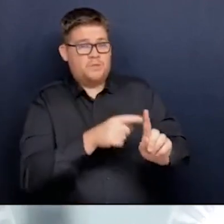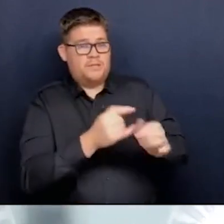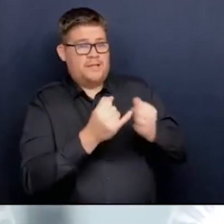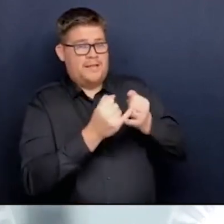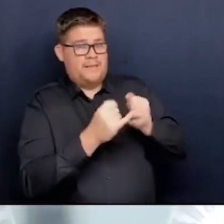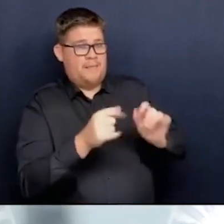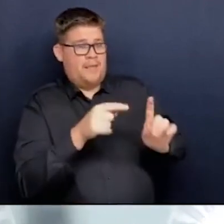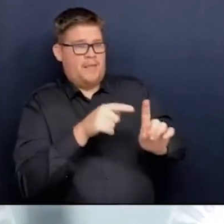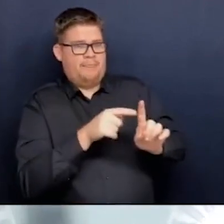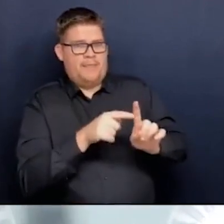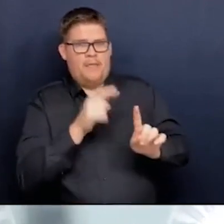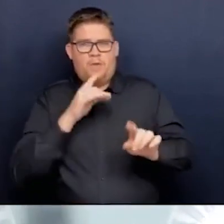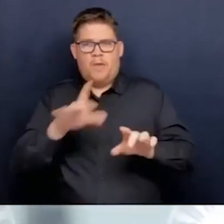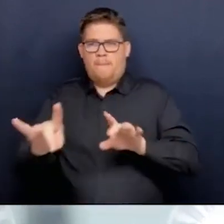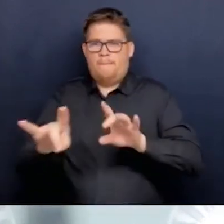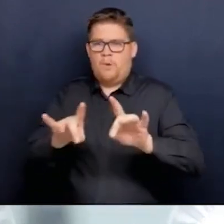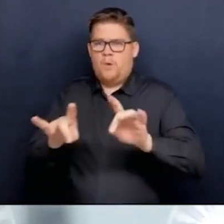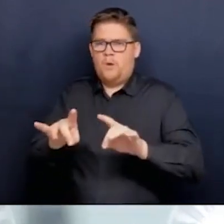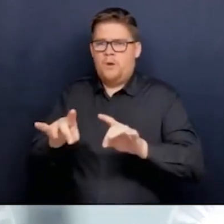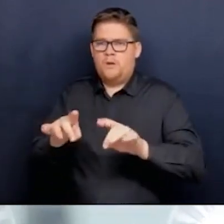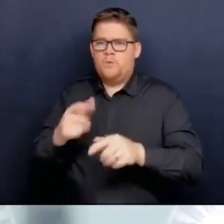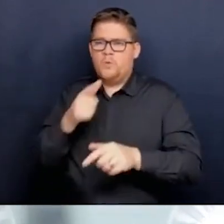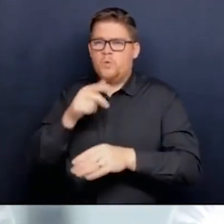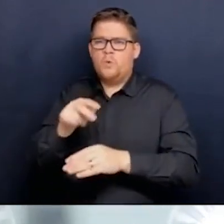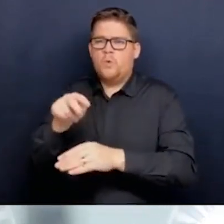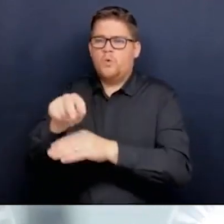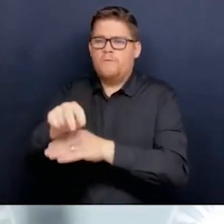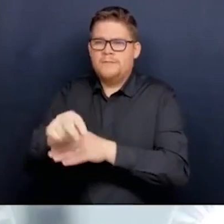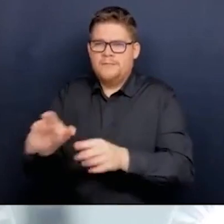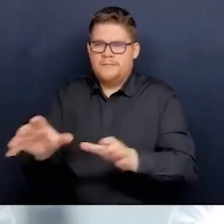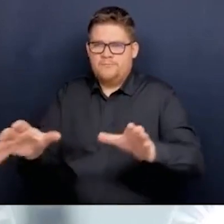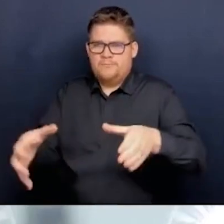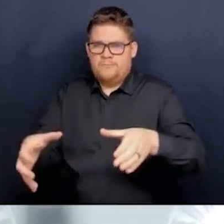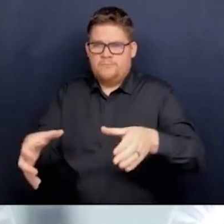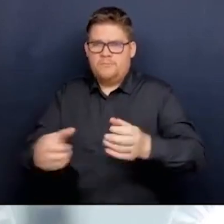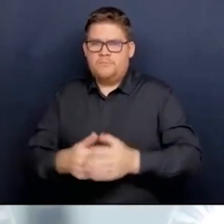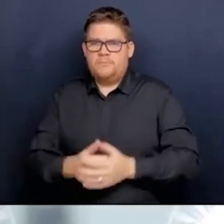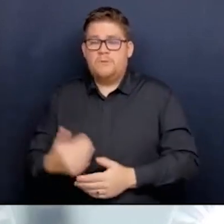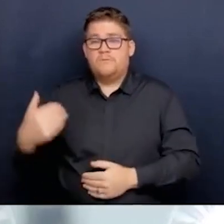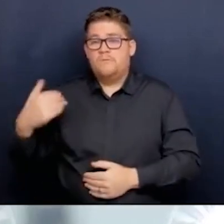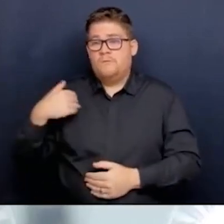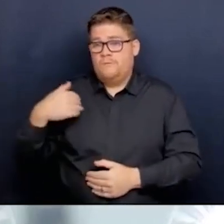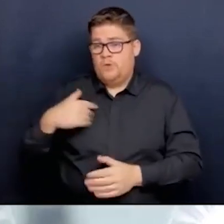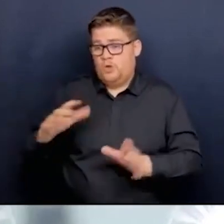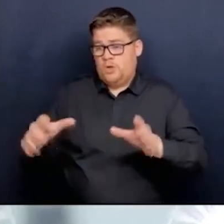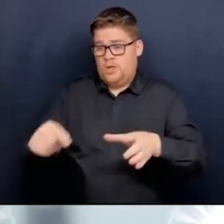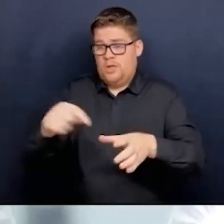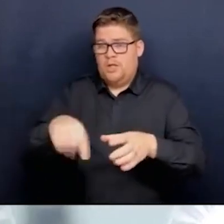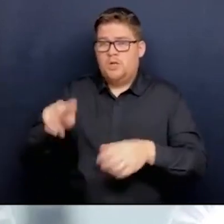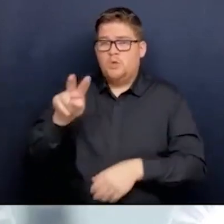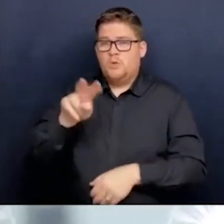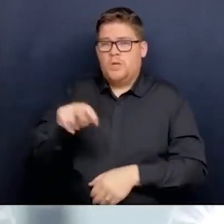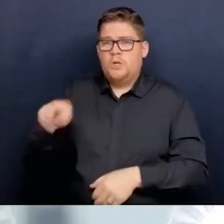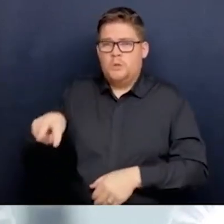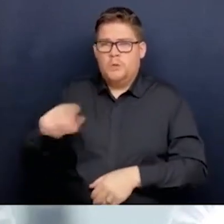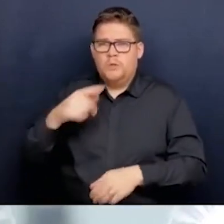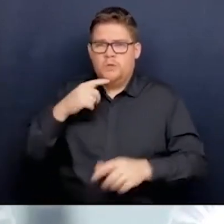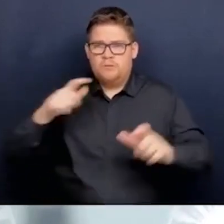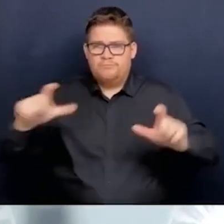make sure, because we had a 22 out of six with health regulatory bodies with too much variety and standards and so on. So